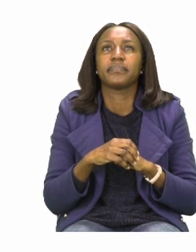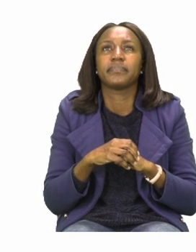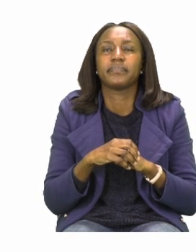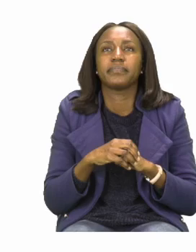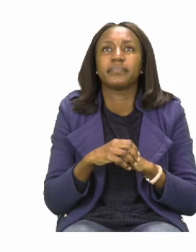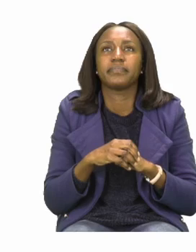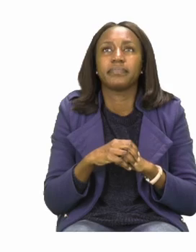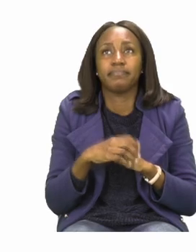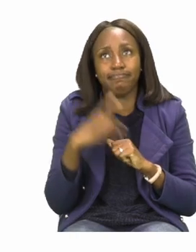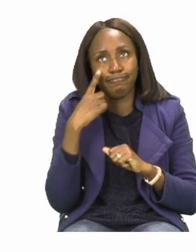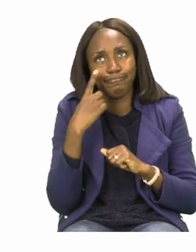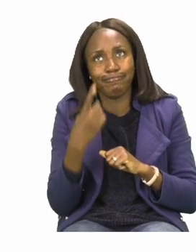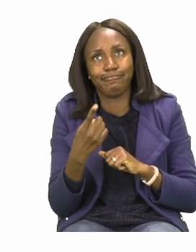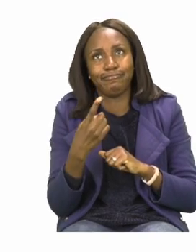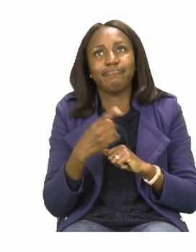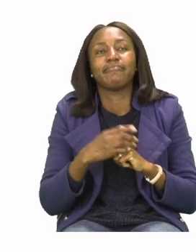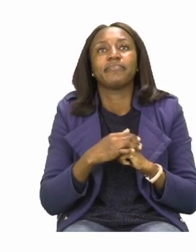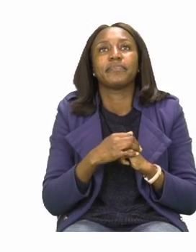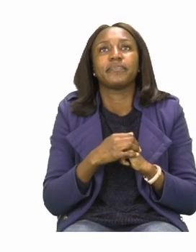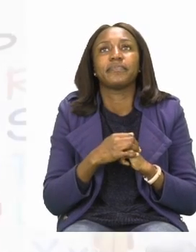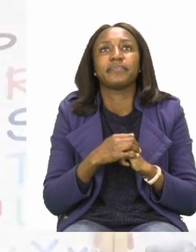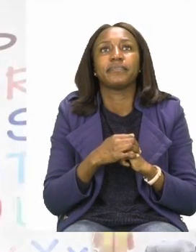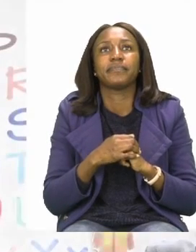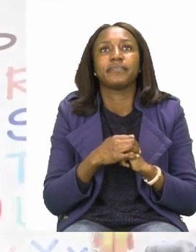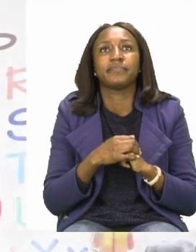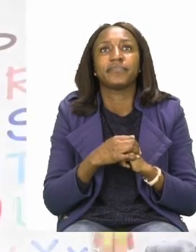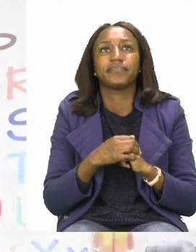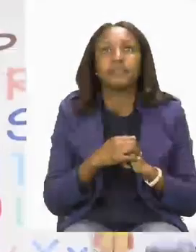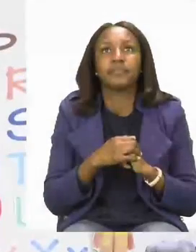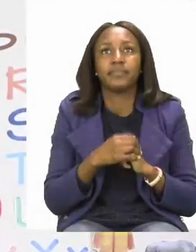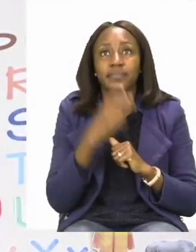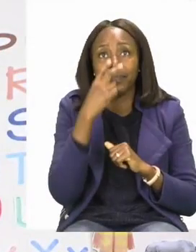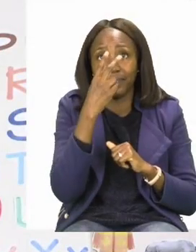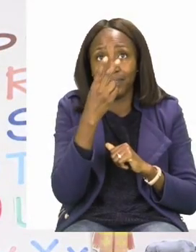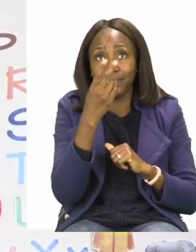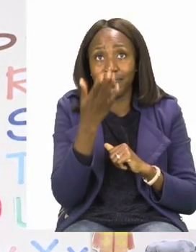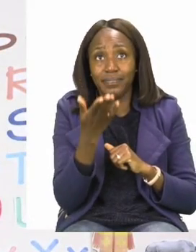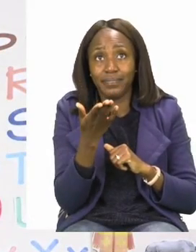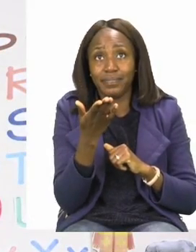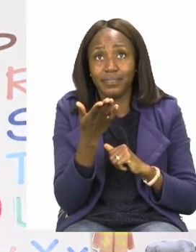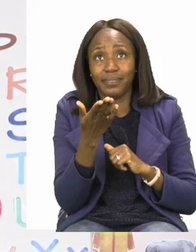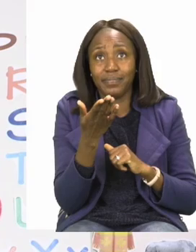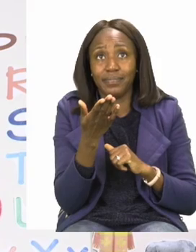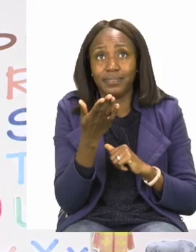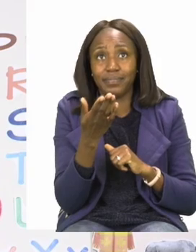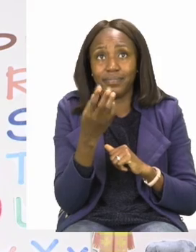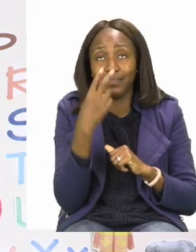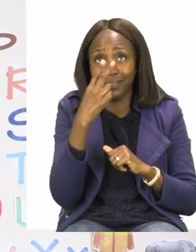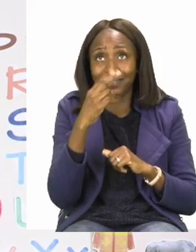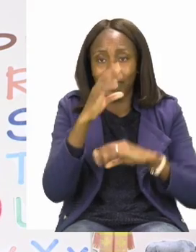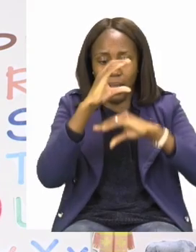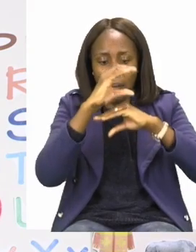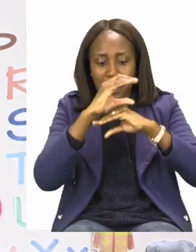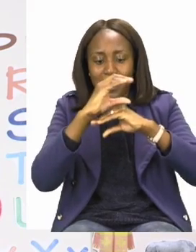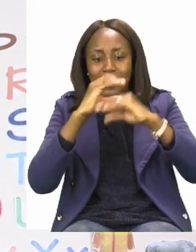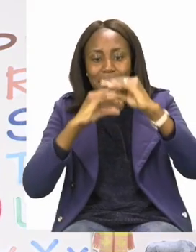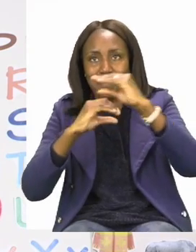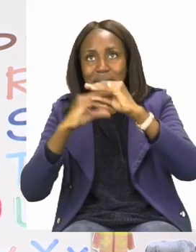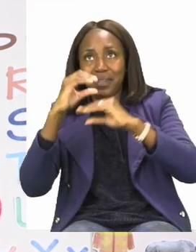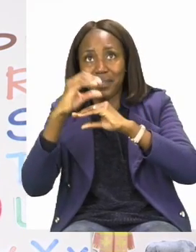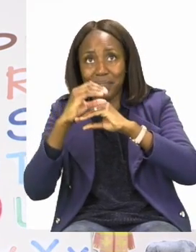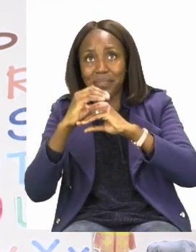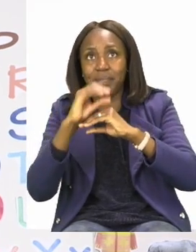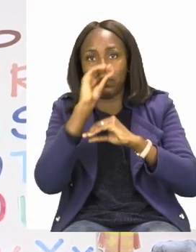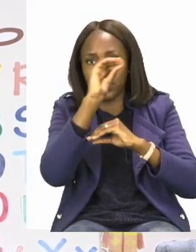Let's take a look. Now, the pictograph we can see is one way all the bricks have been said for the